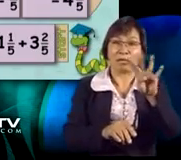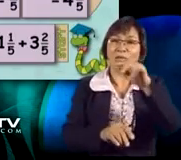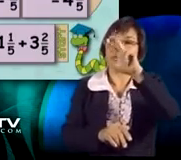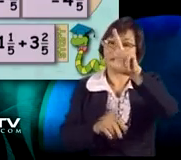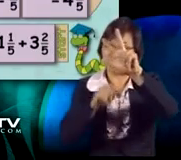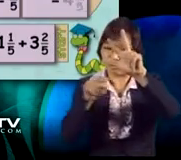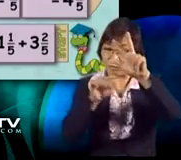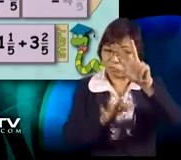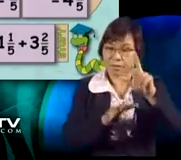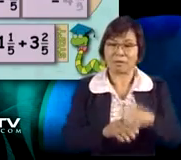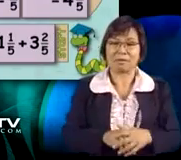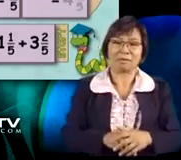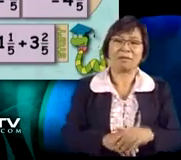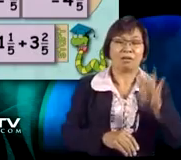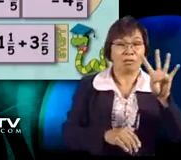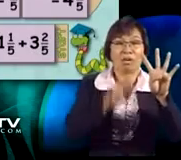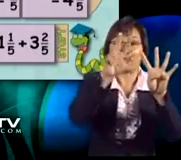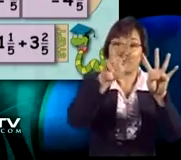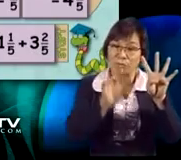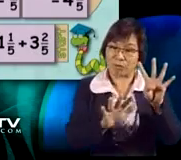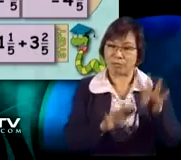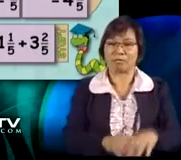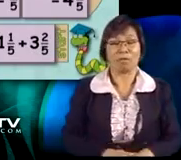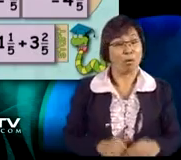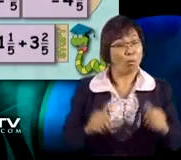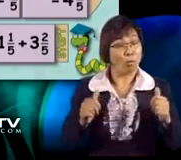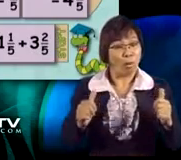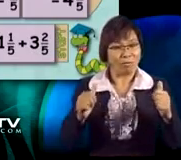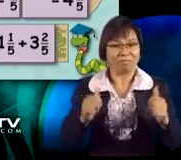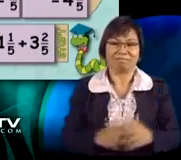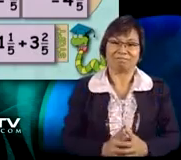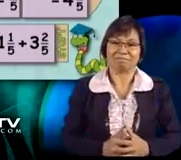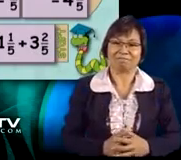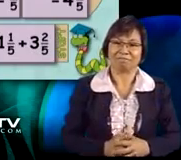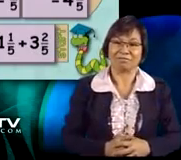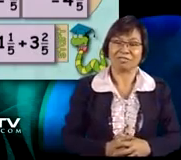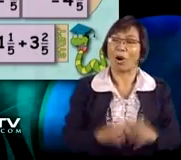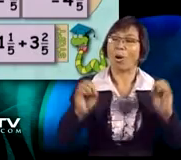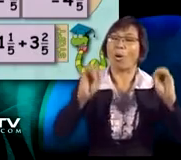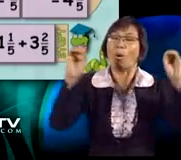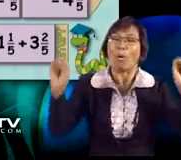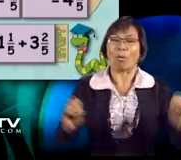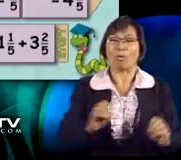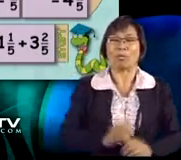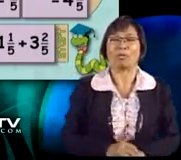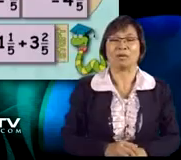3 fifths. It is not complete, Nick. 4 and 3 fifths. What?